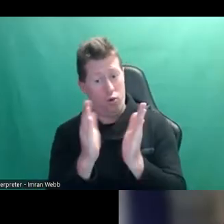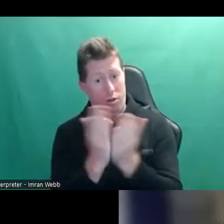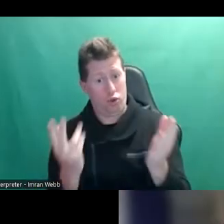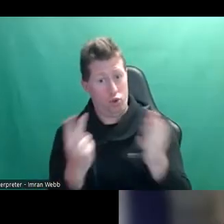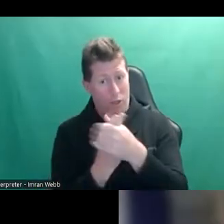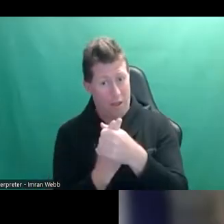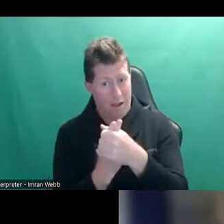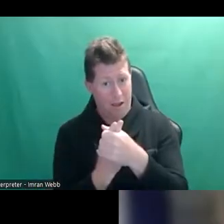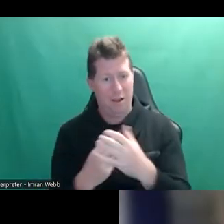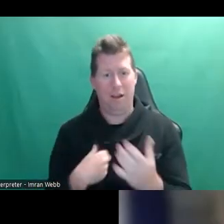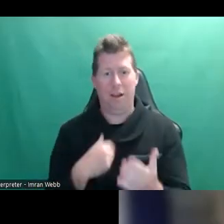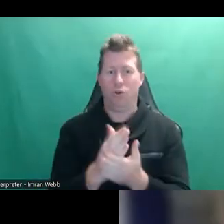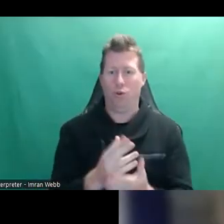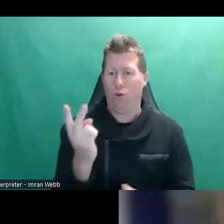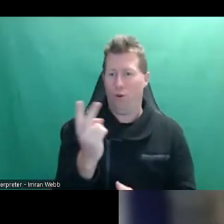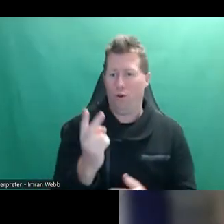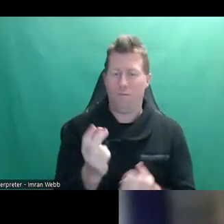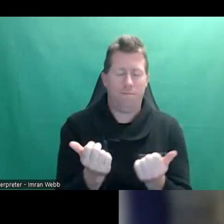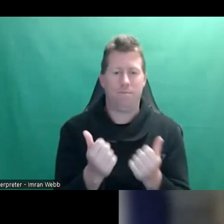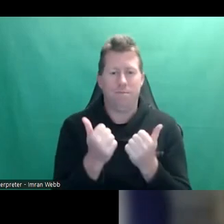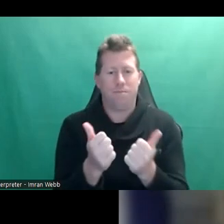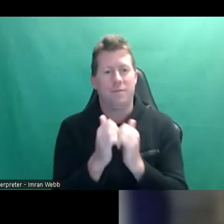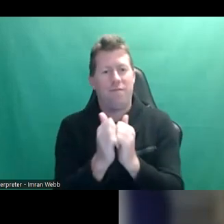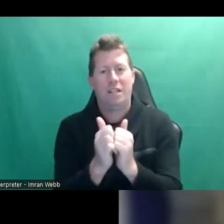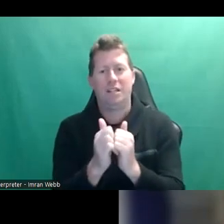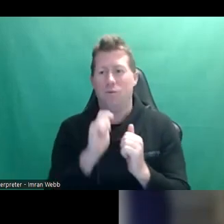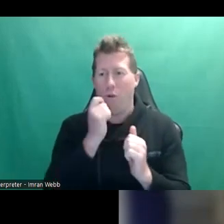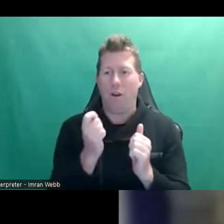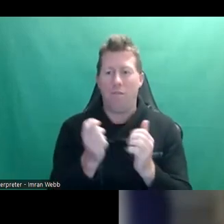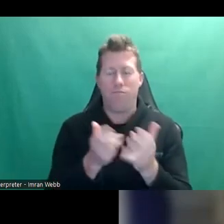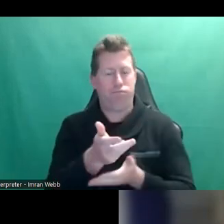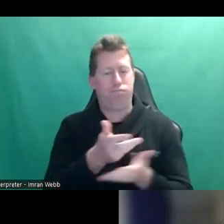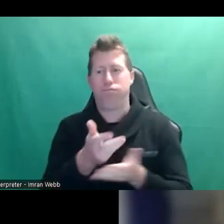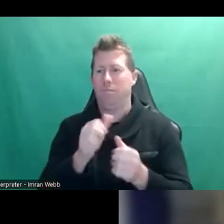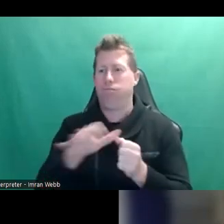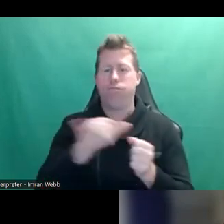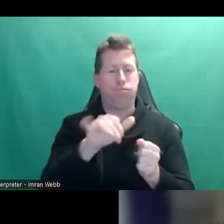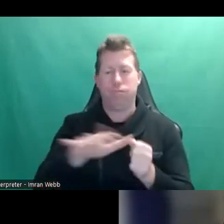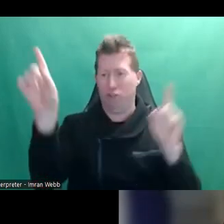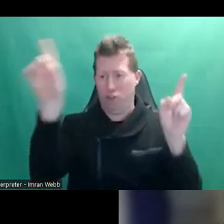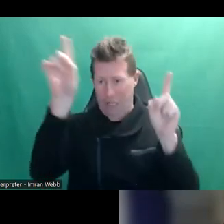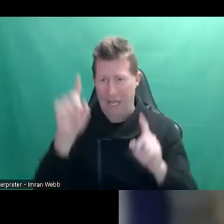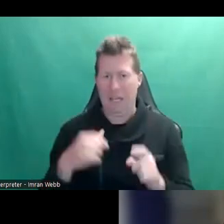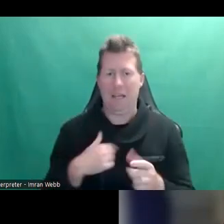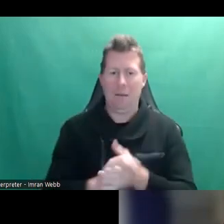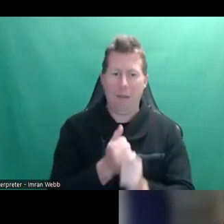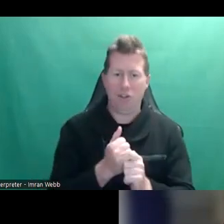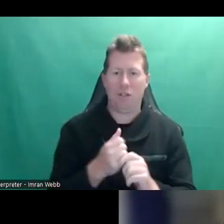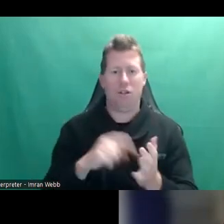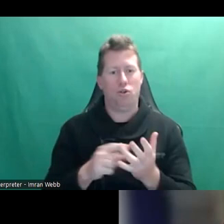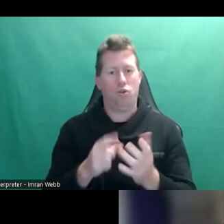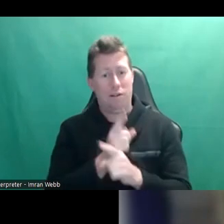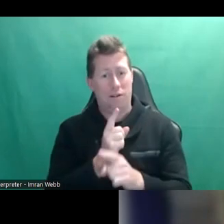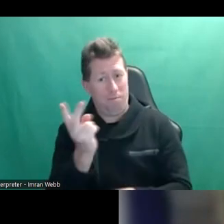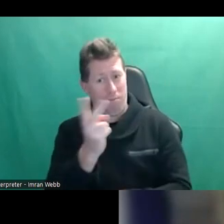I'm sure that they're very good friends and we're going to have some nice synergy in the conversations we have today. It's an absolute pleasure to be speaking with you